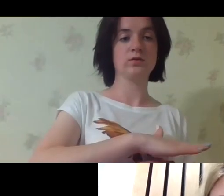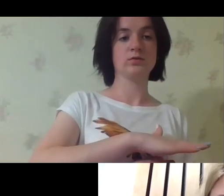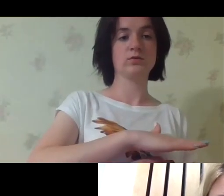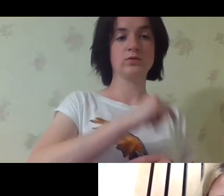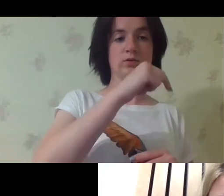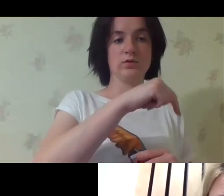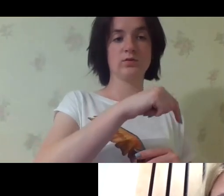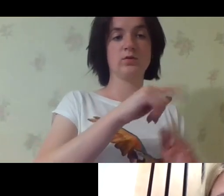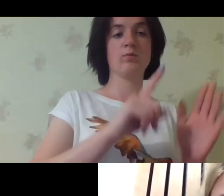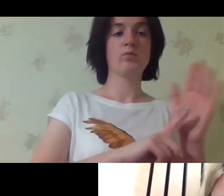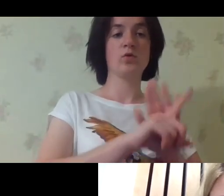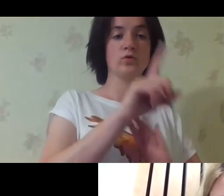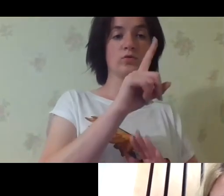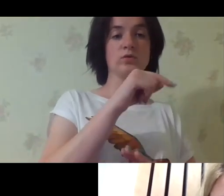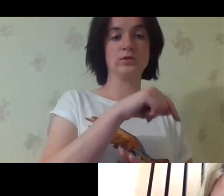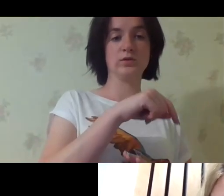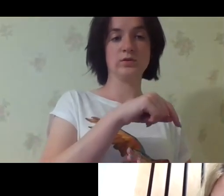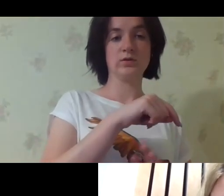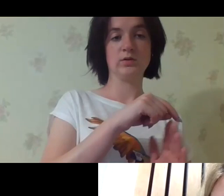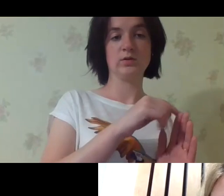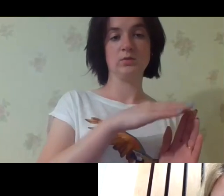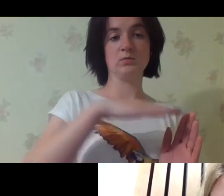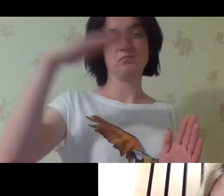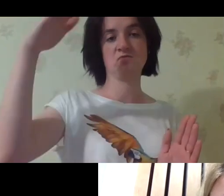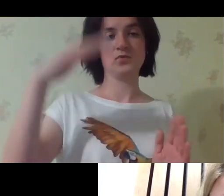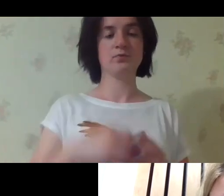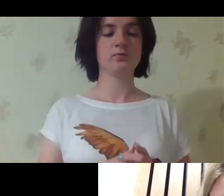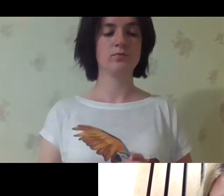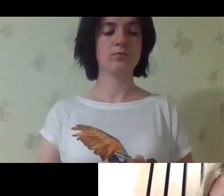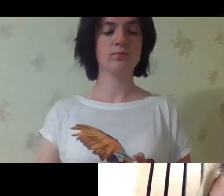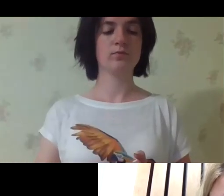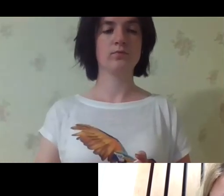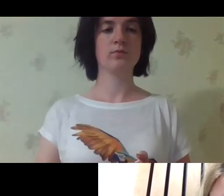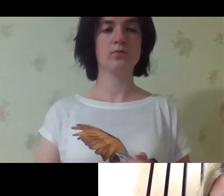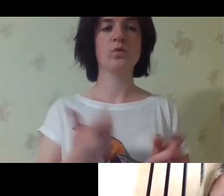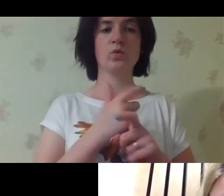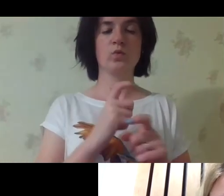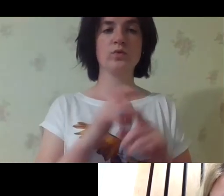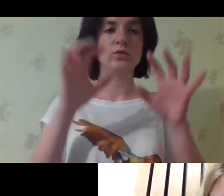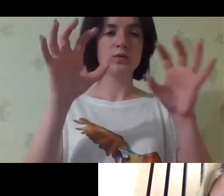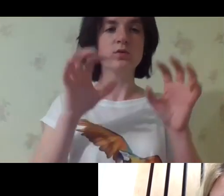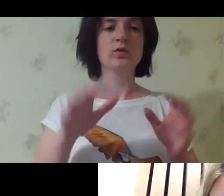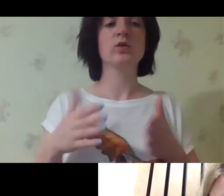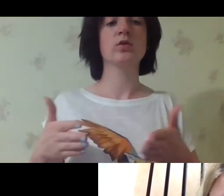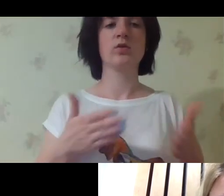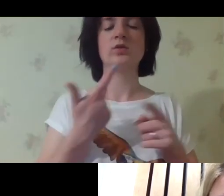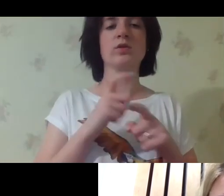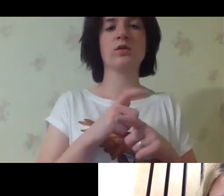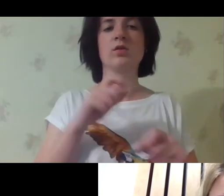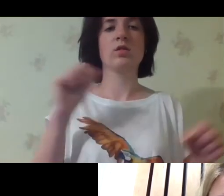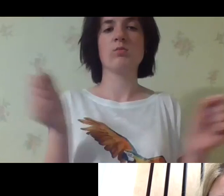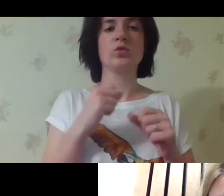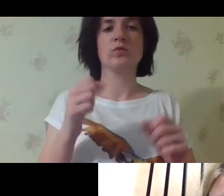Ina does it, we can do this bottom up, right from the grounds. You can start from the basic level, a very